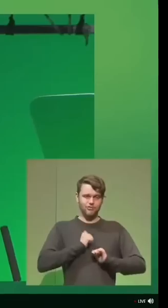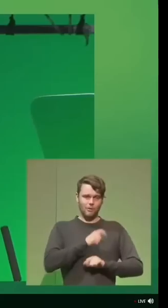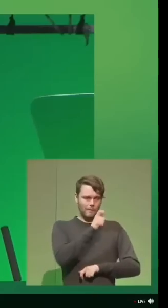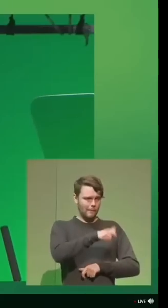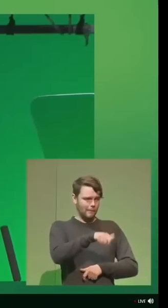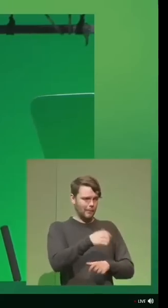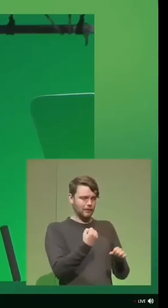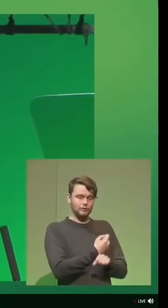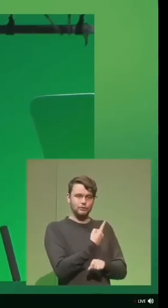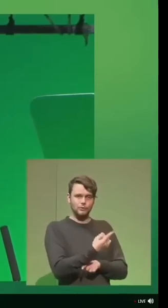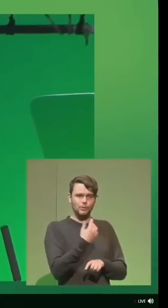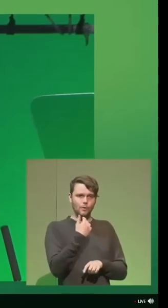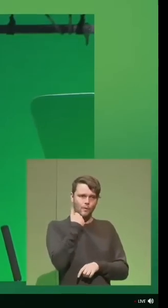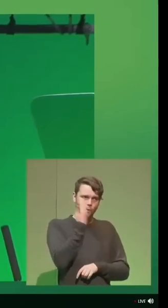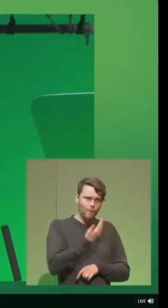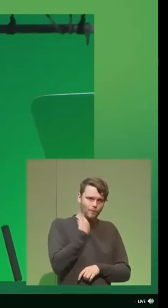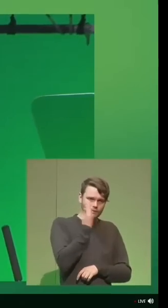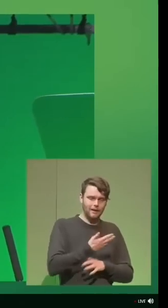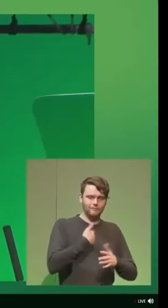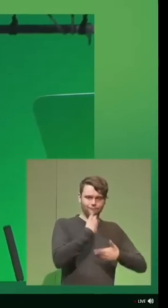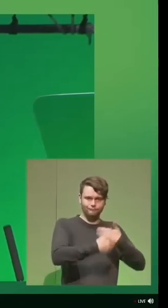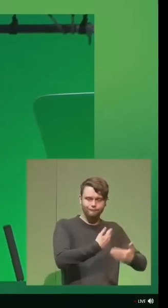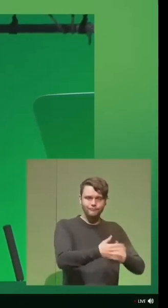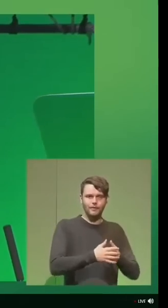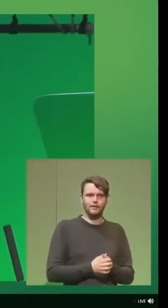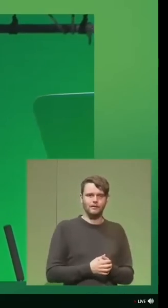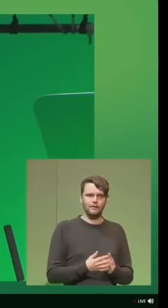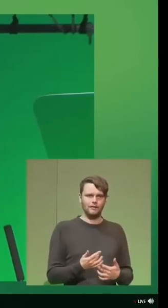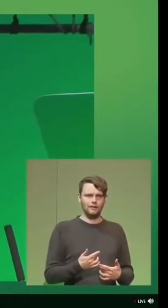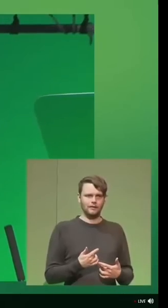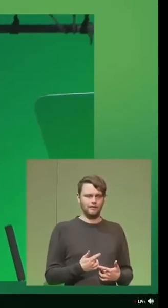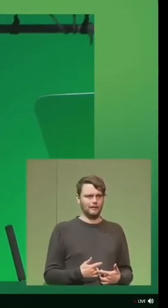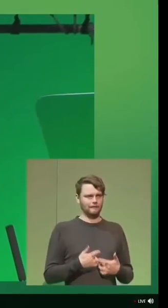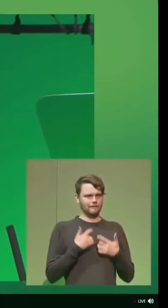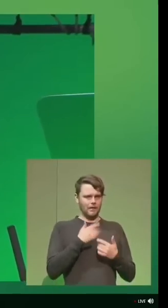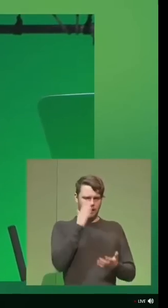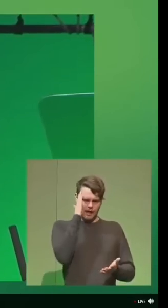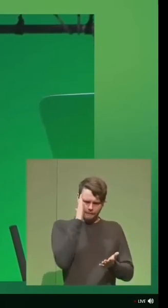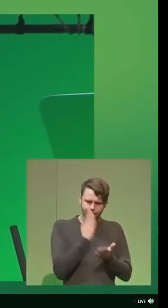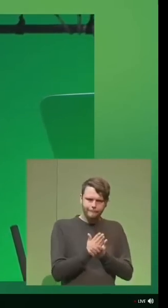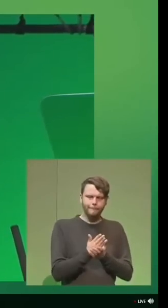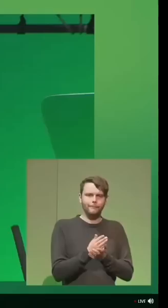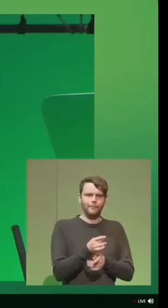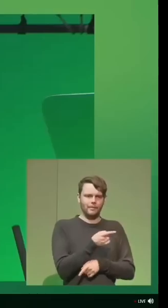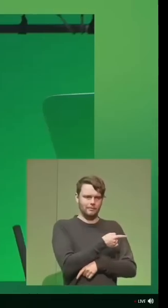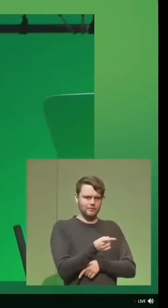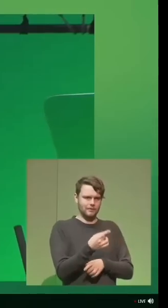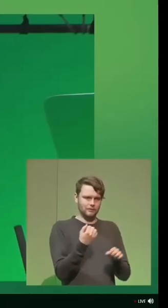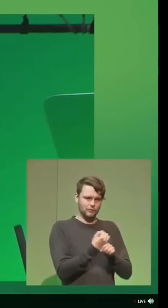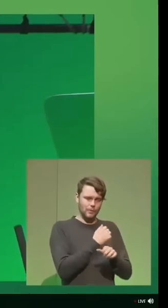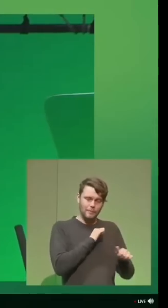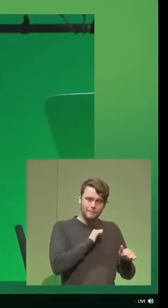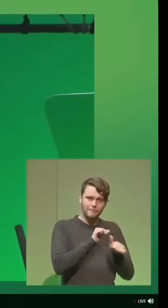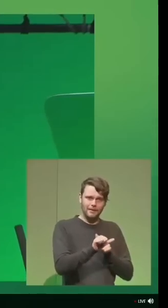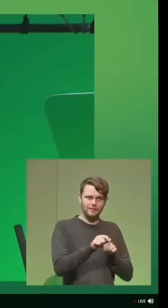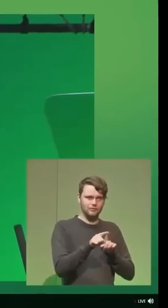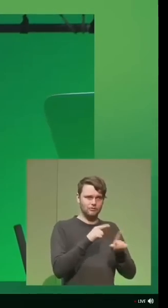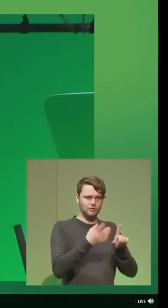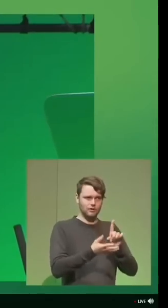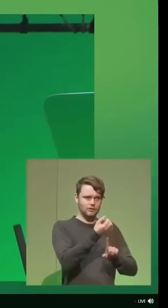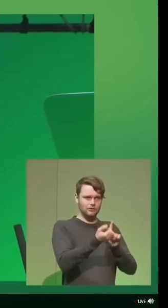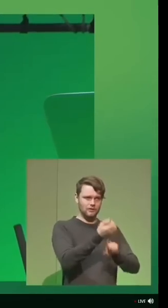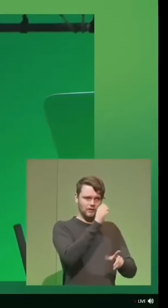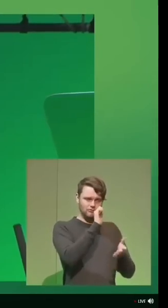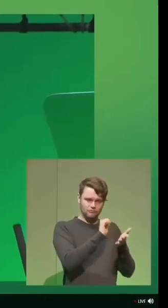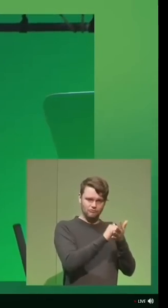people do all day, every day. And I fundamentally believe that they do their best to achieve the right